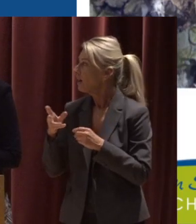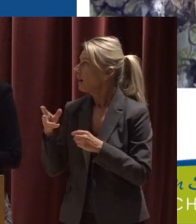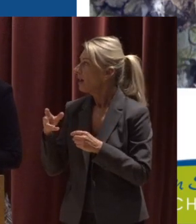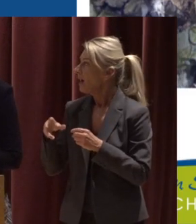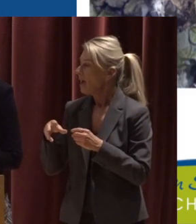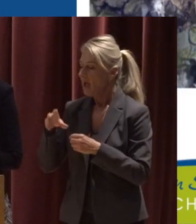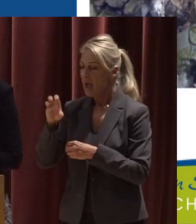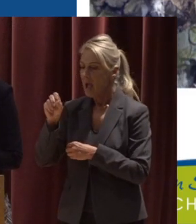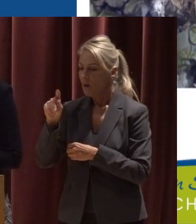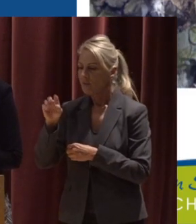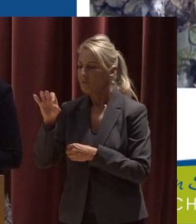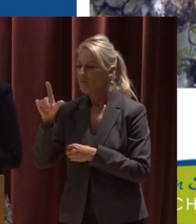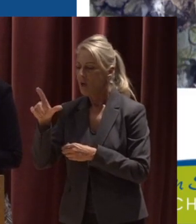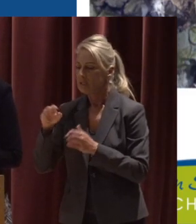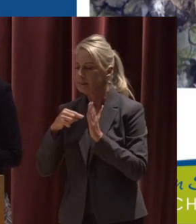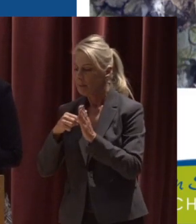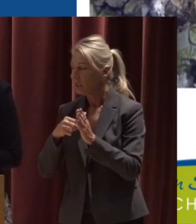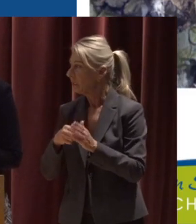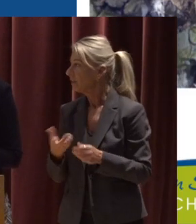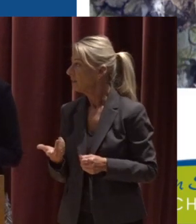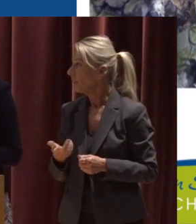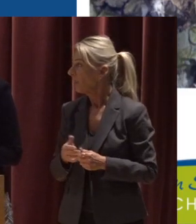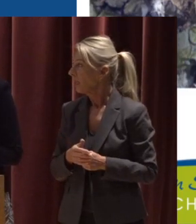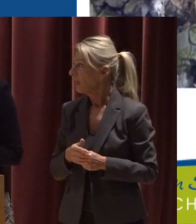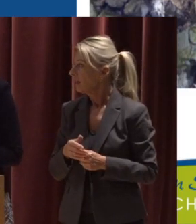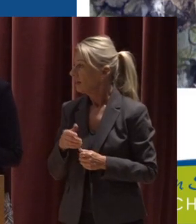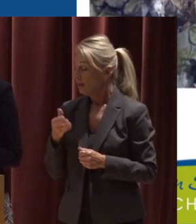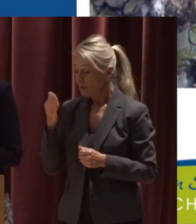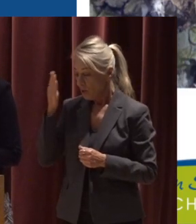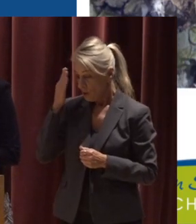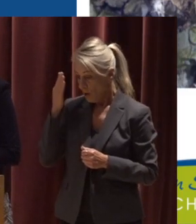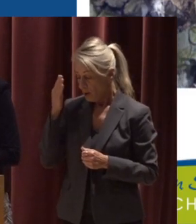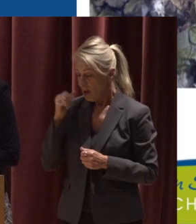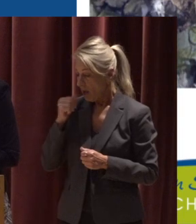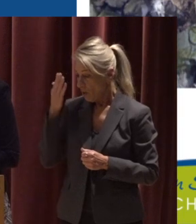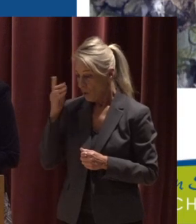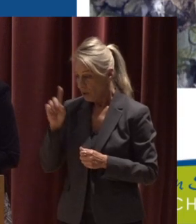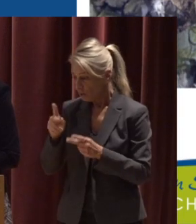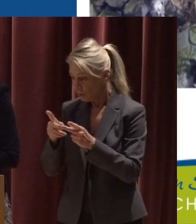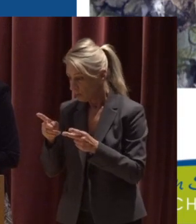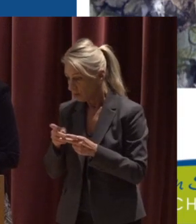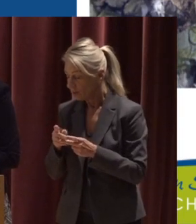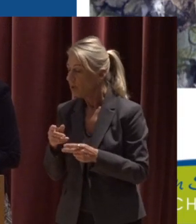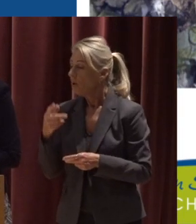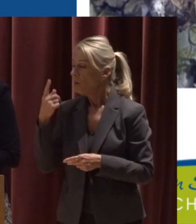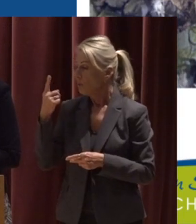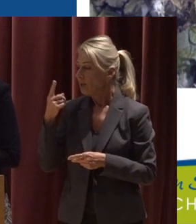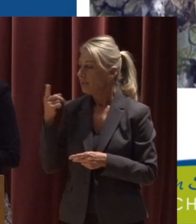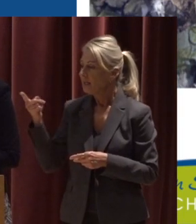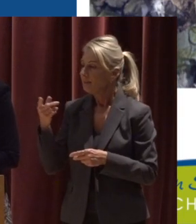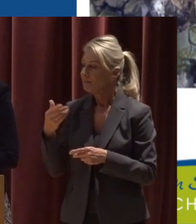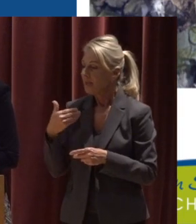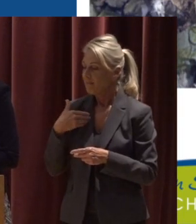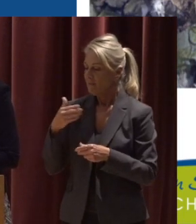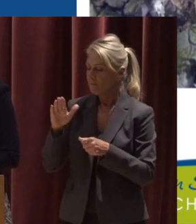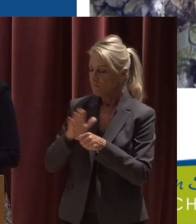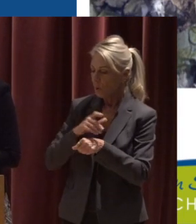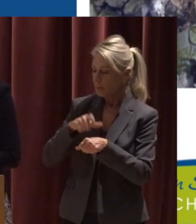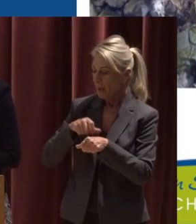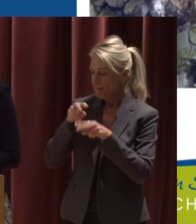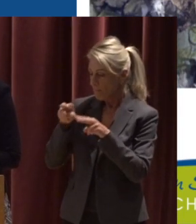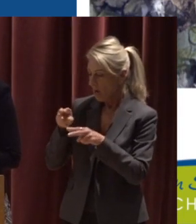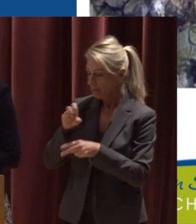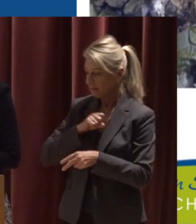mentioned earlier about flowing outfalls and not knowing the source of them One thing that the stream crew has taken part of with the help of full-time monitoring staff